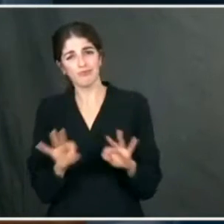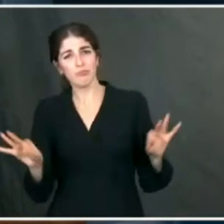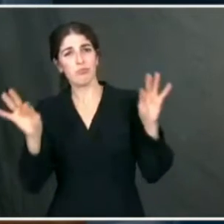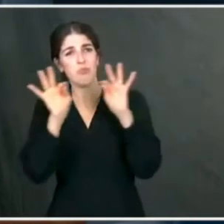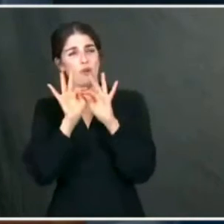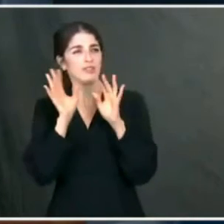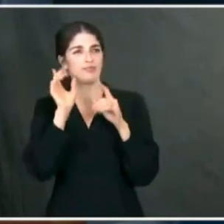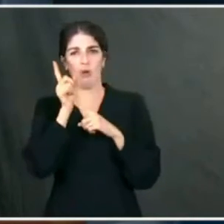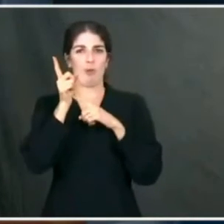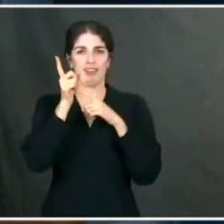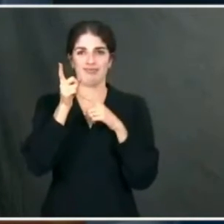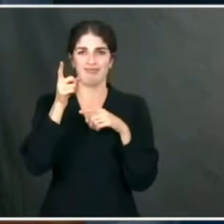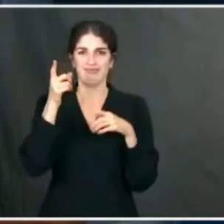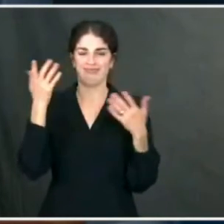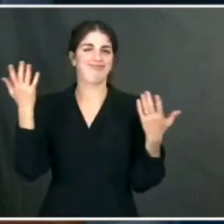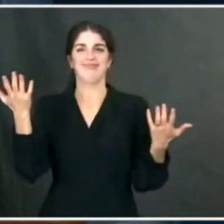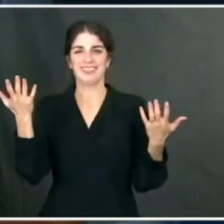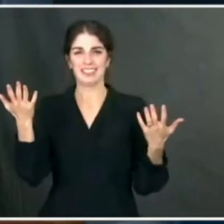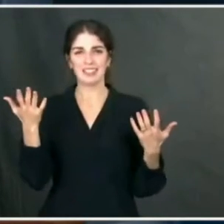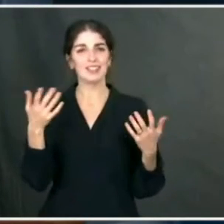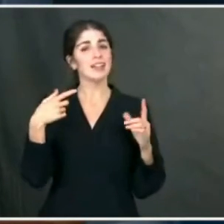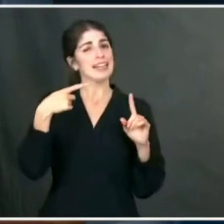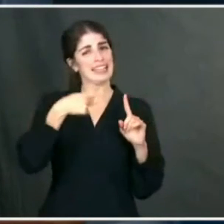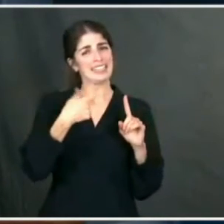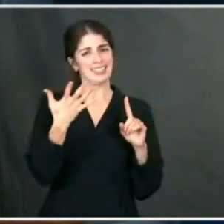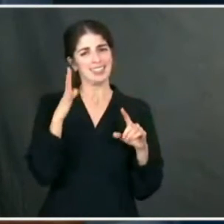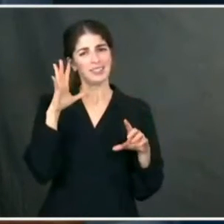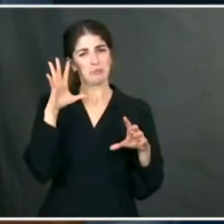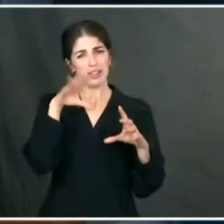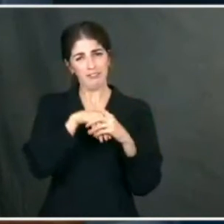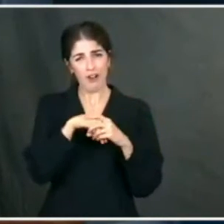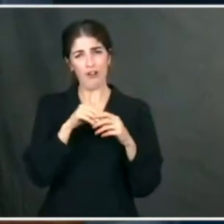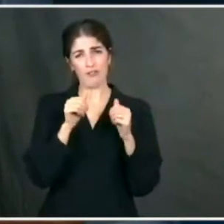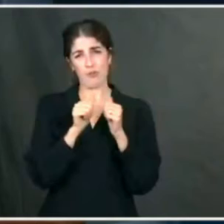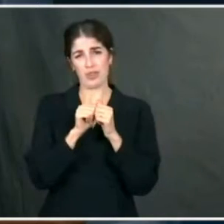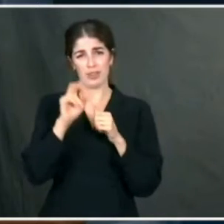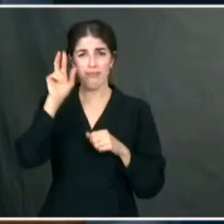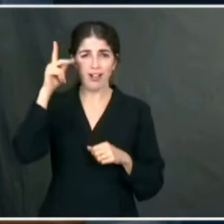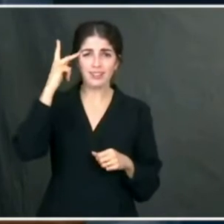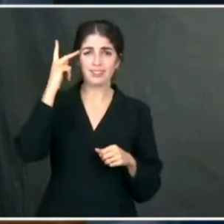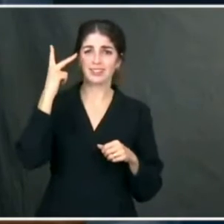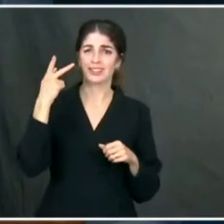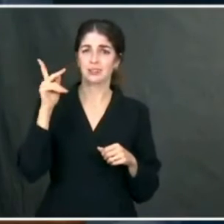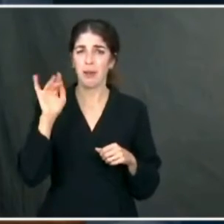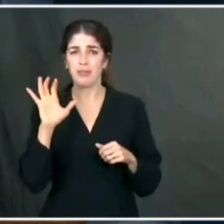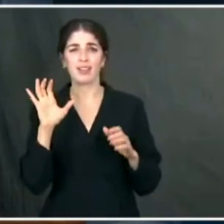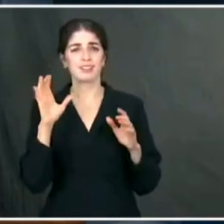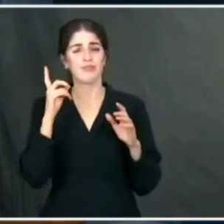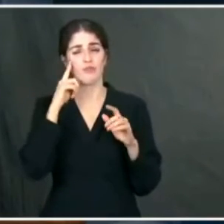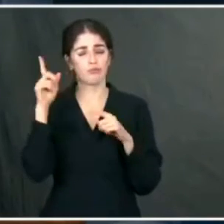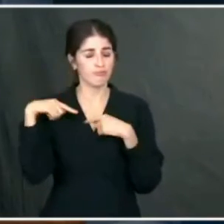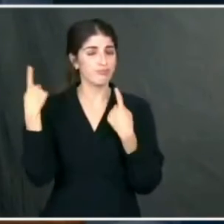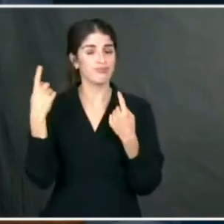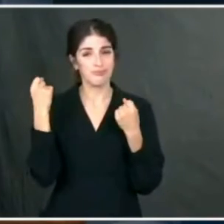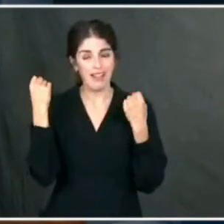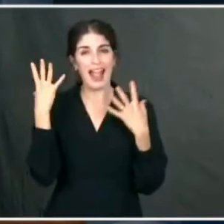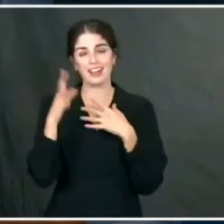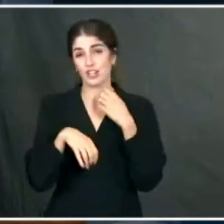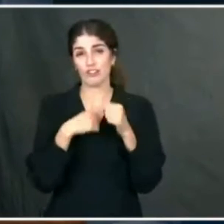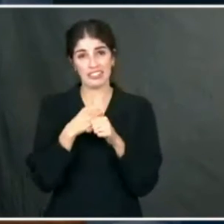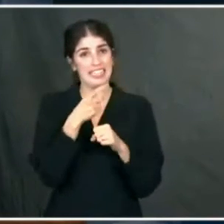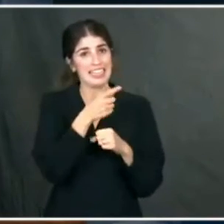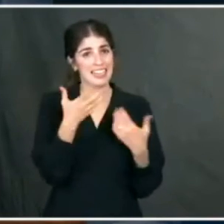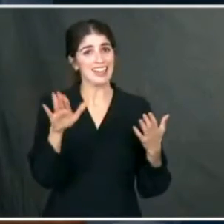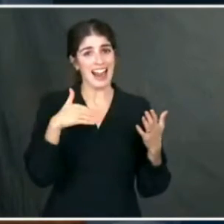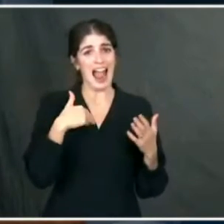So I would say he's been in public office, as you all know, for decades, and he's had many joyful moments. But this moment,